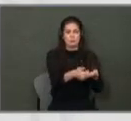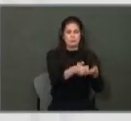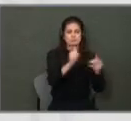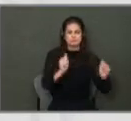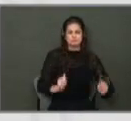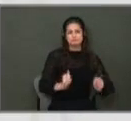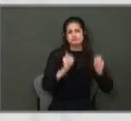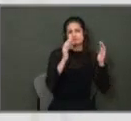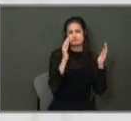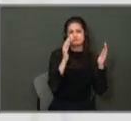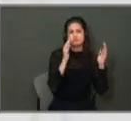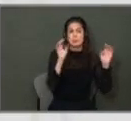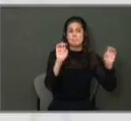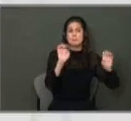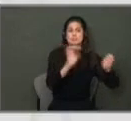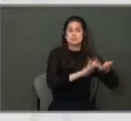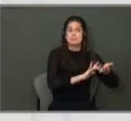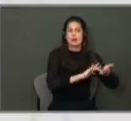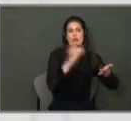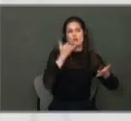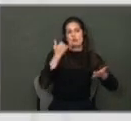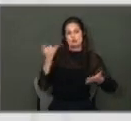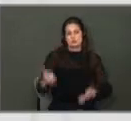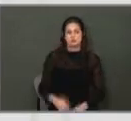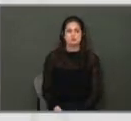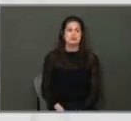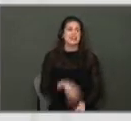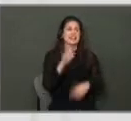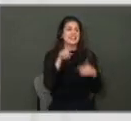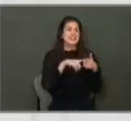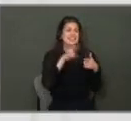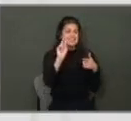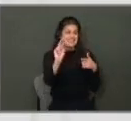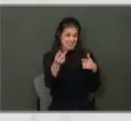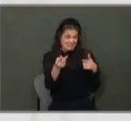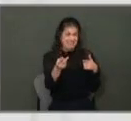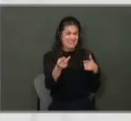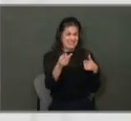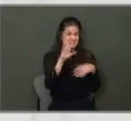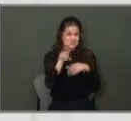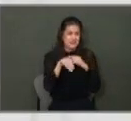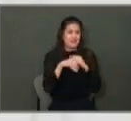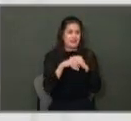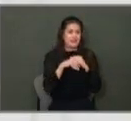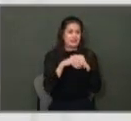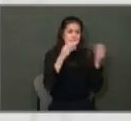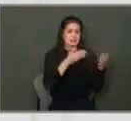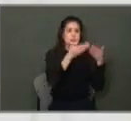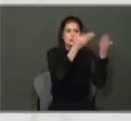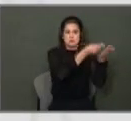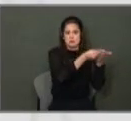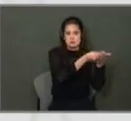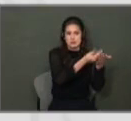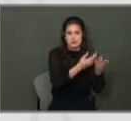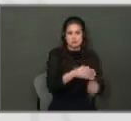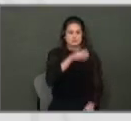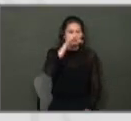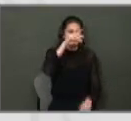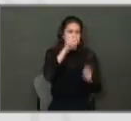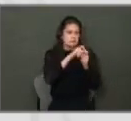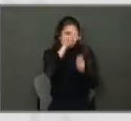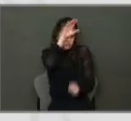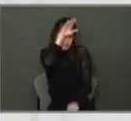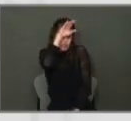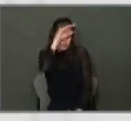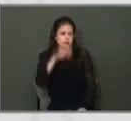emergency medical calls. The second unit that's being added into the proposed to be added in the fire department